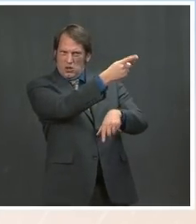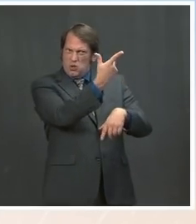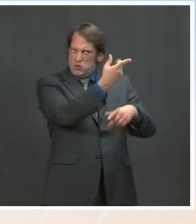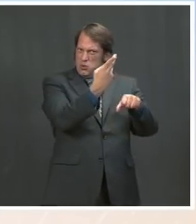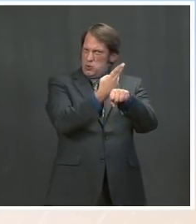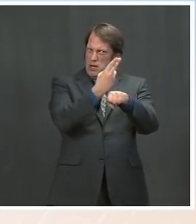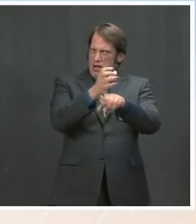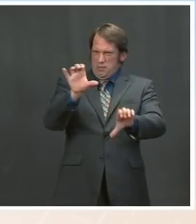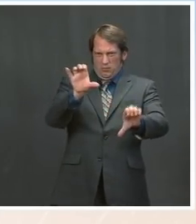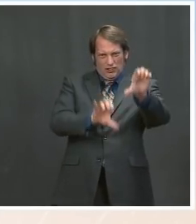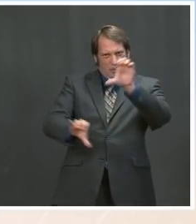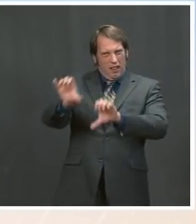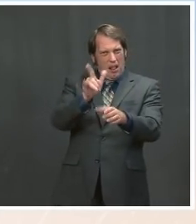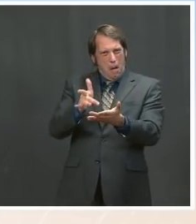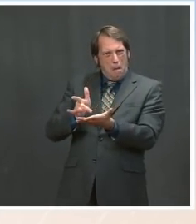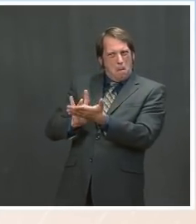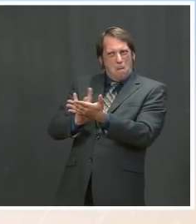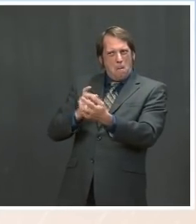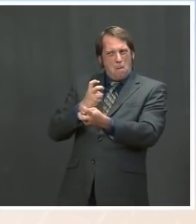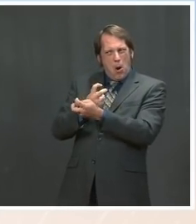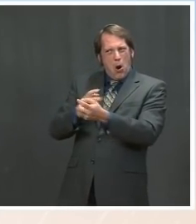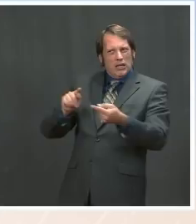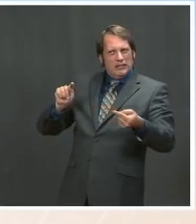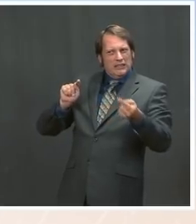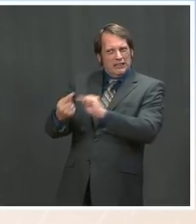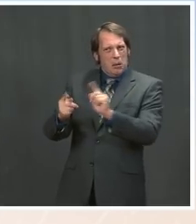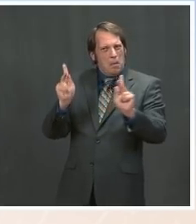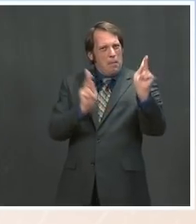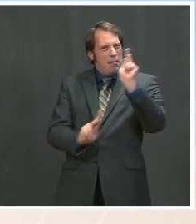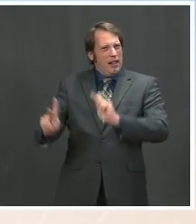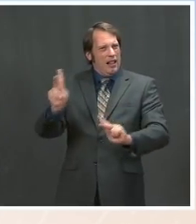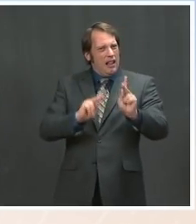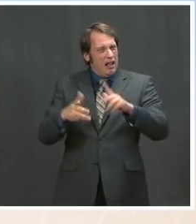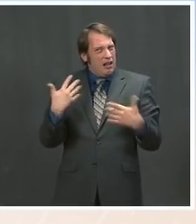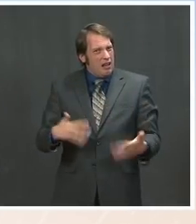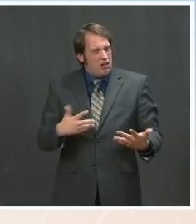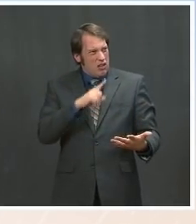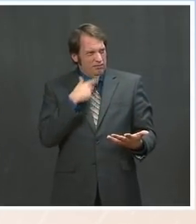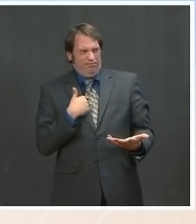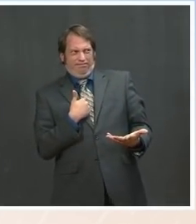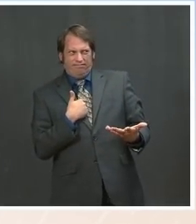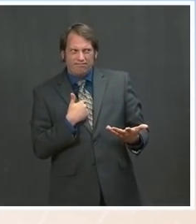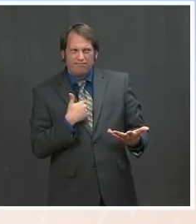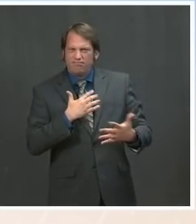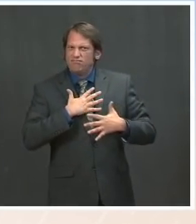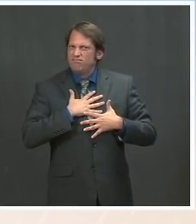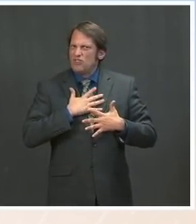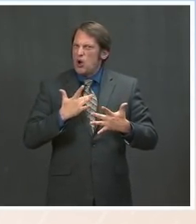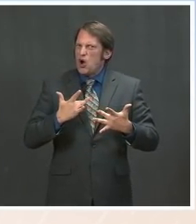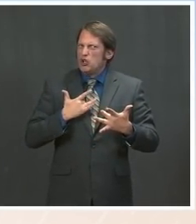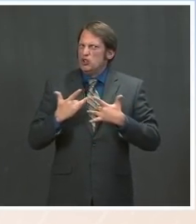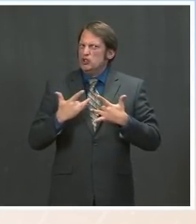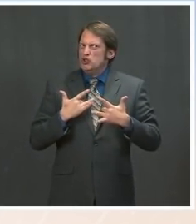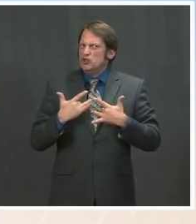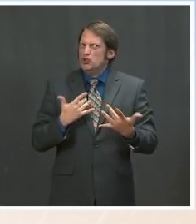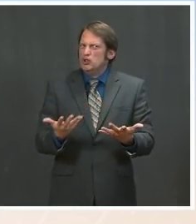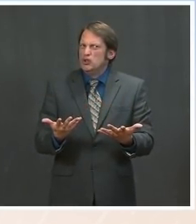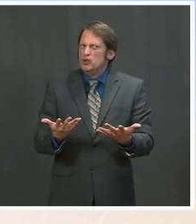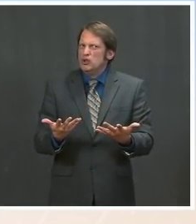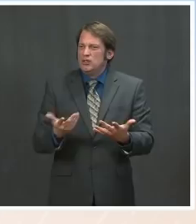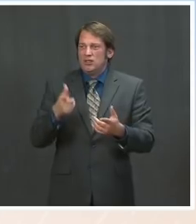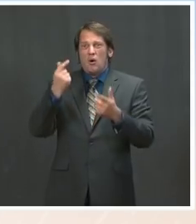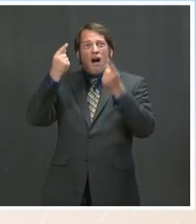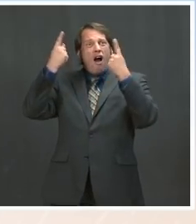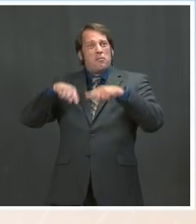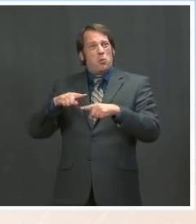continue to reiterate our view that what happens to Mr. Navalny in the custody